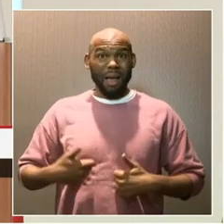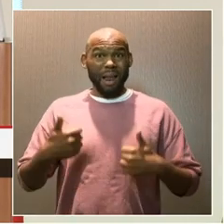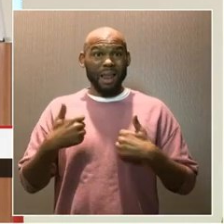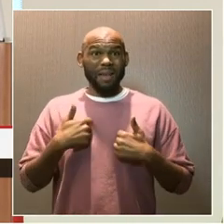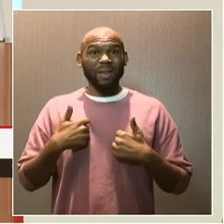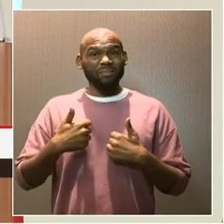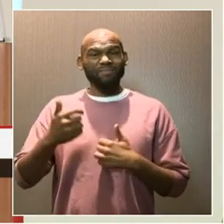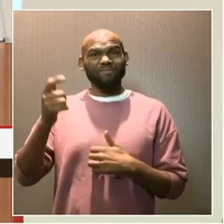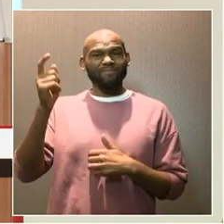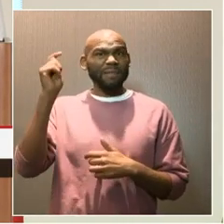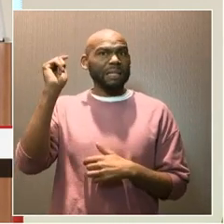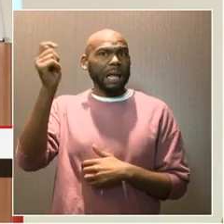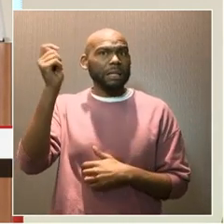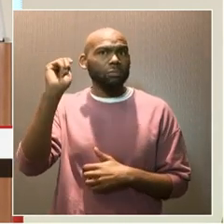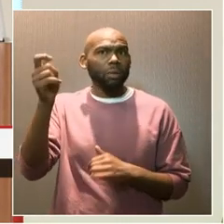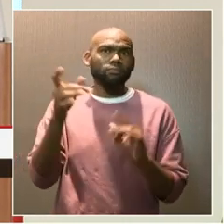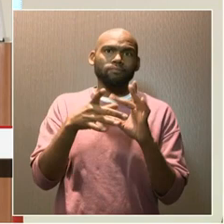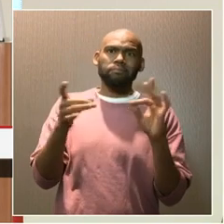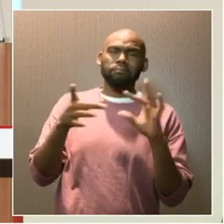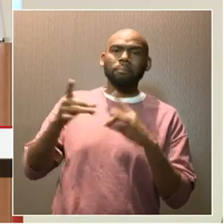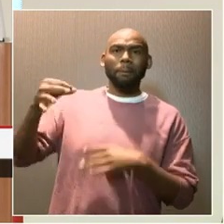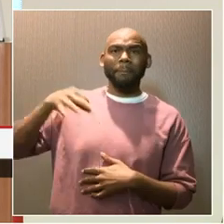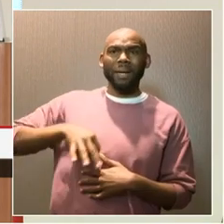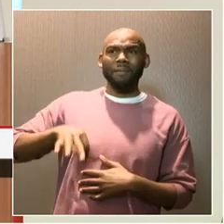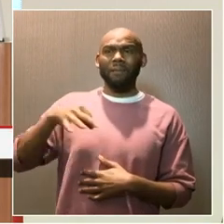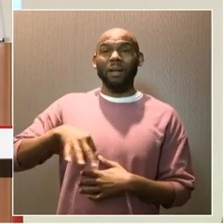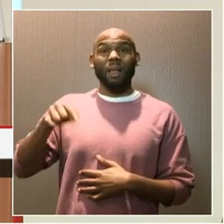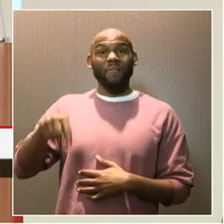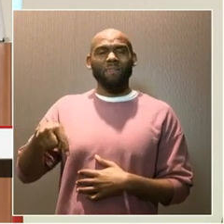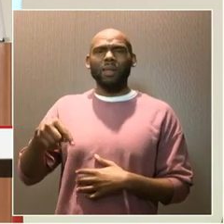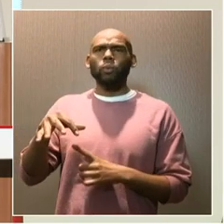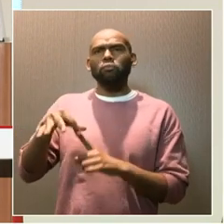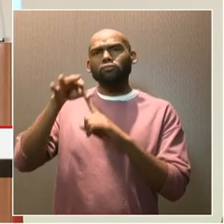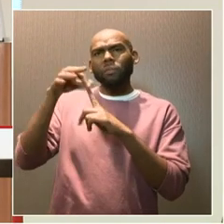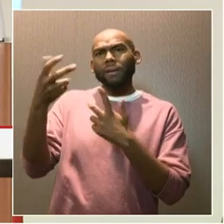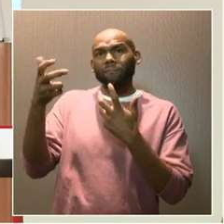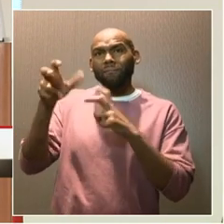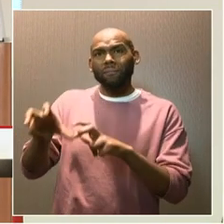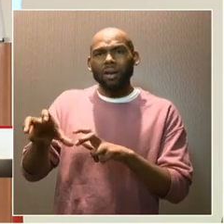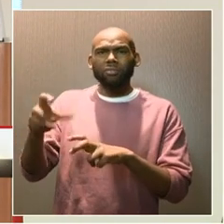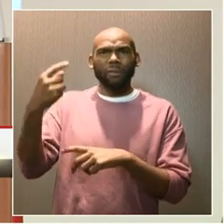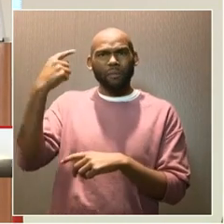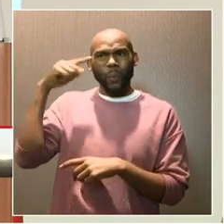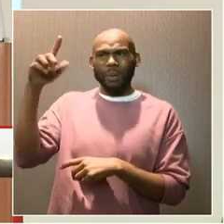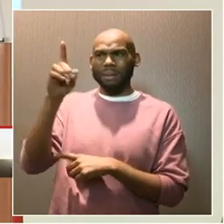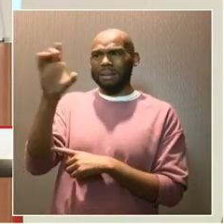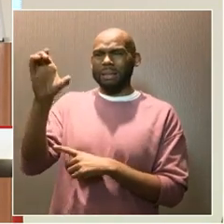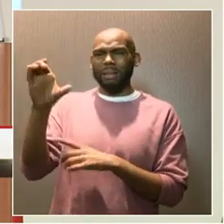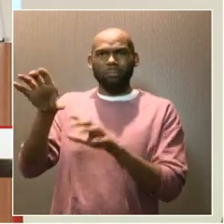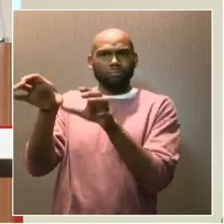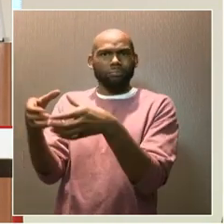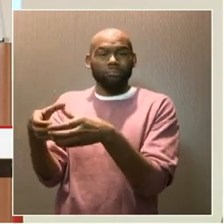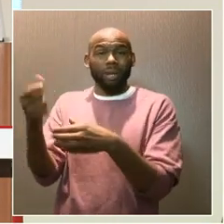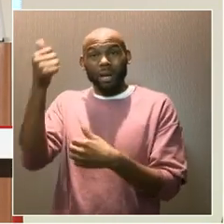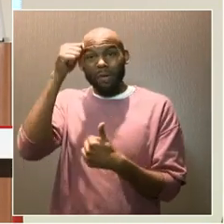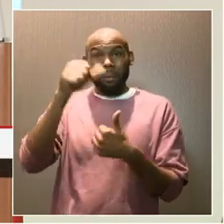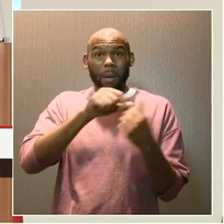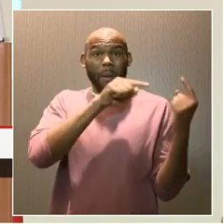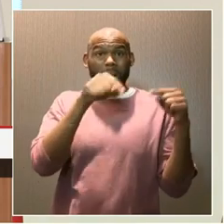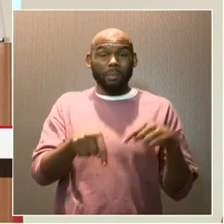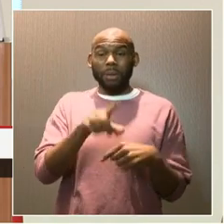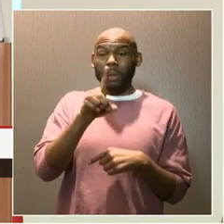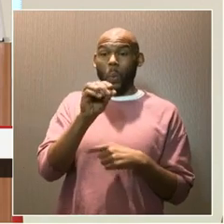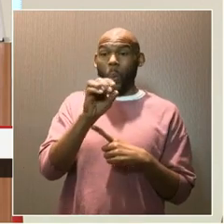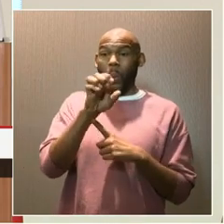testimony to the benefits of the exceptional investment in youth D.C. puts forth. I remember coming to DOES,